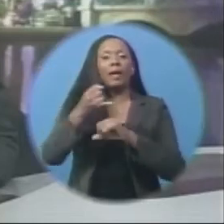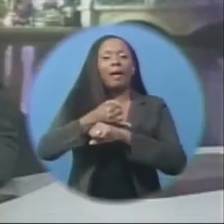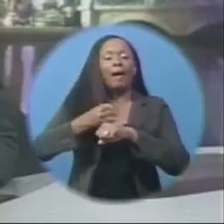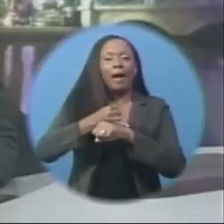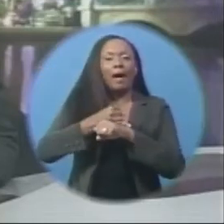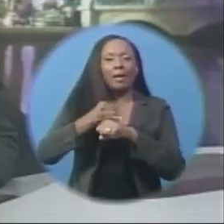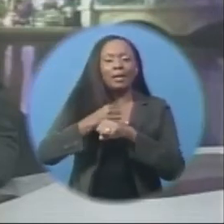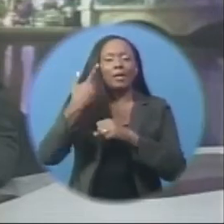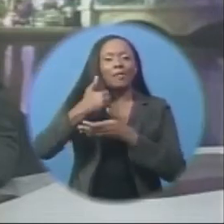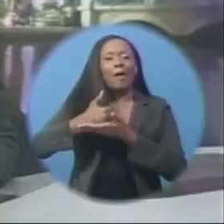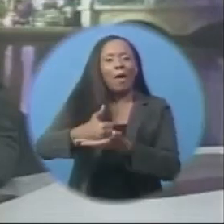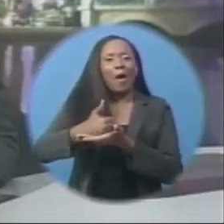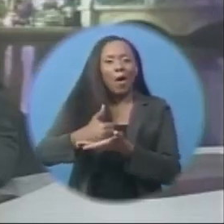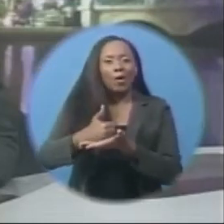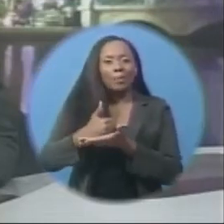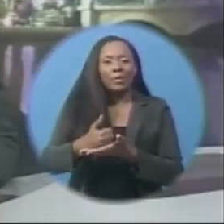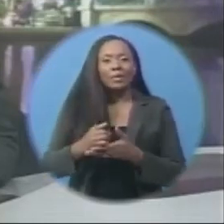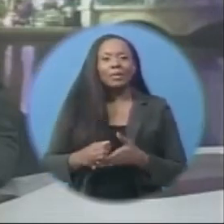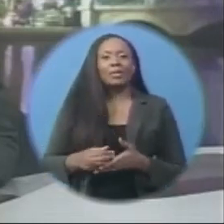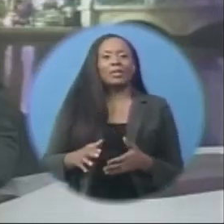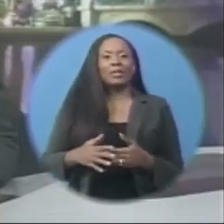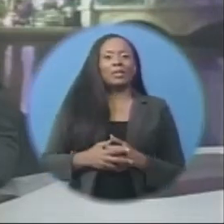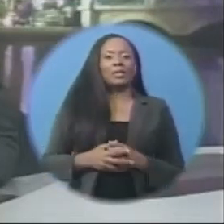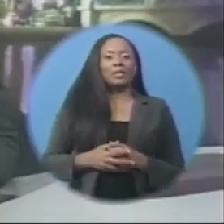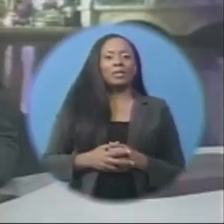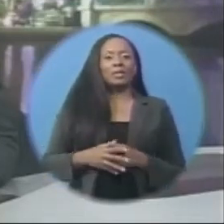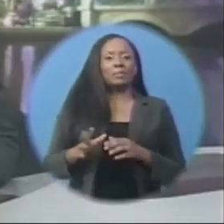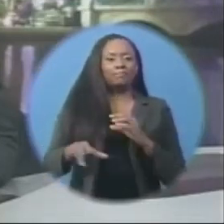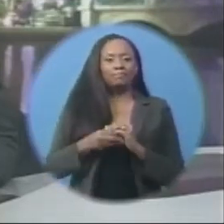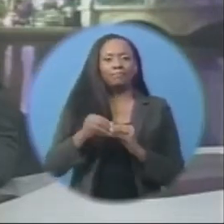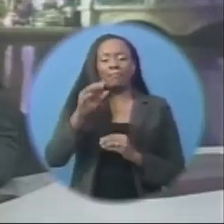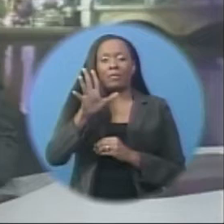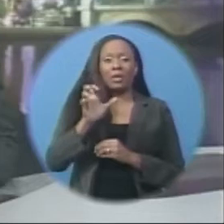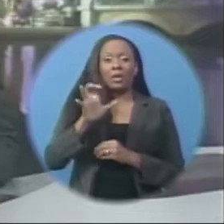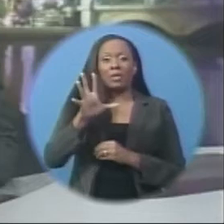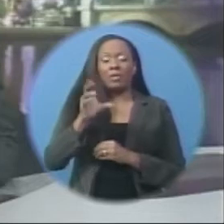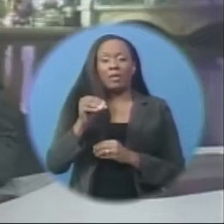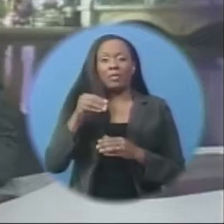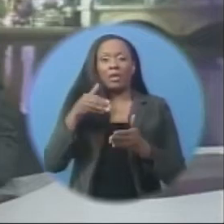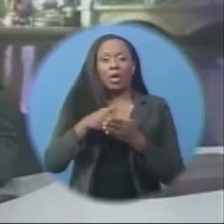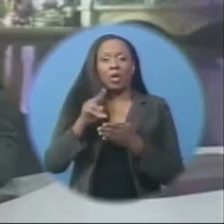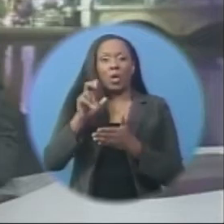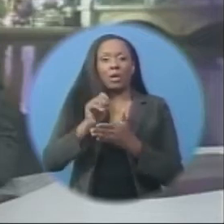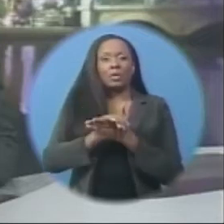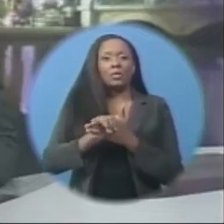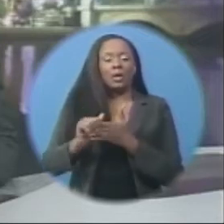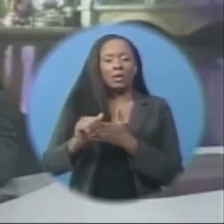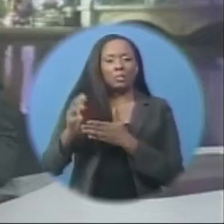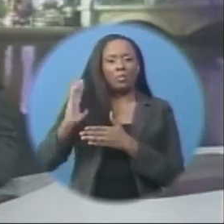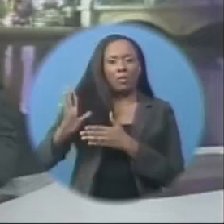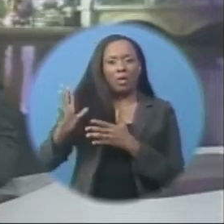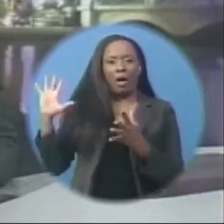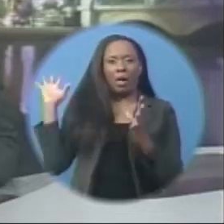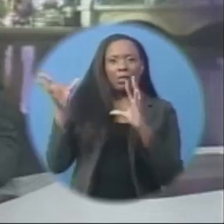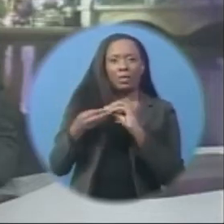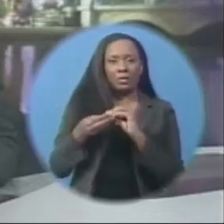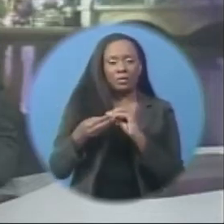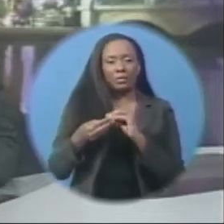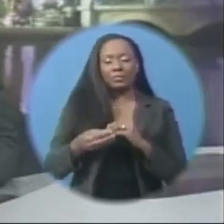total of US$550,000 has been donated To support Hurricane Irma humanitarian relief And rebuilding efforts